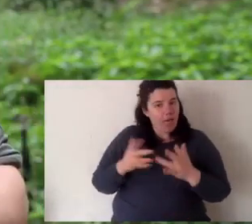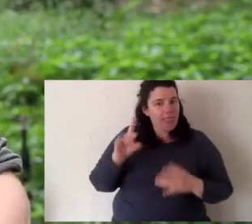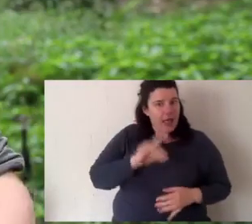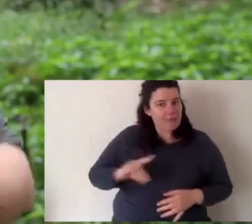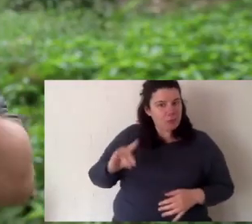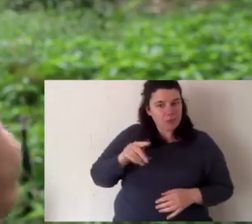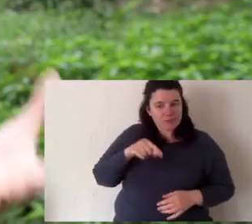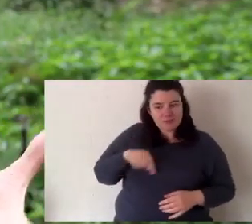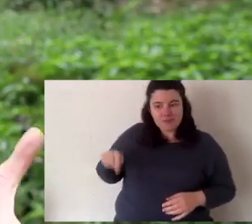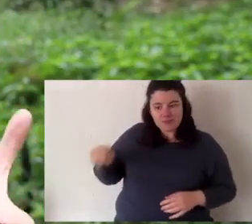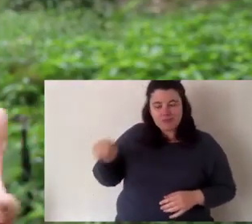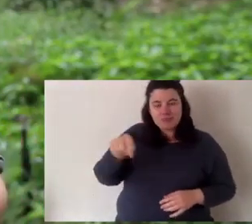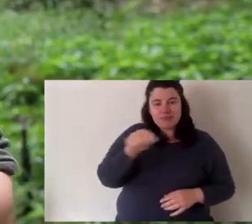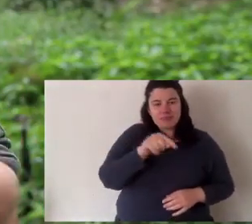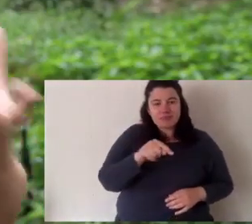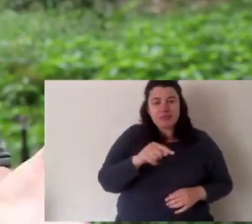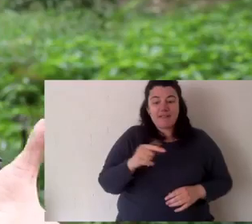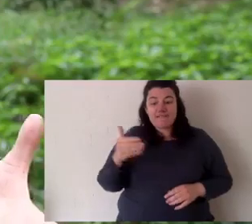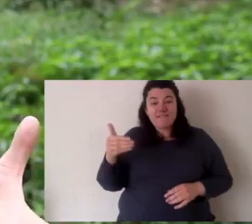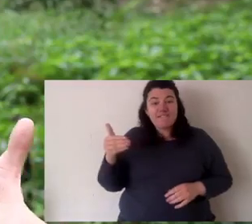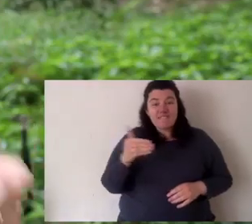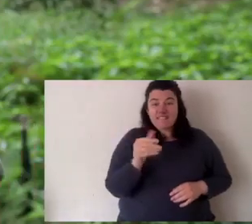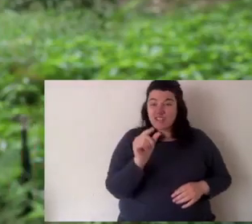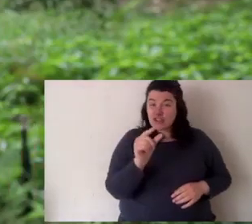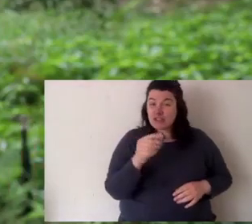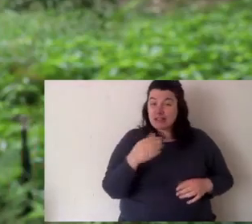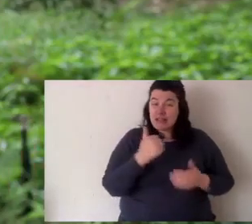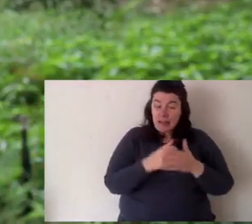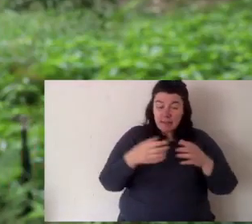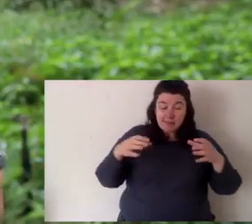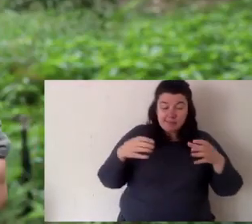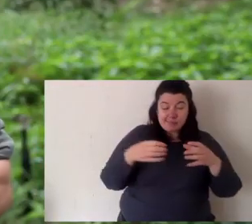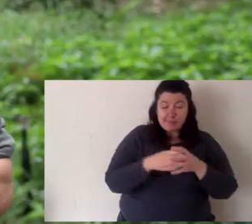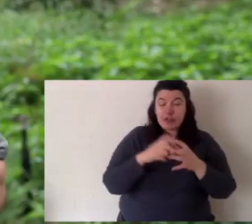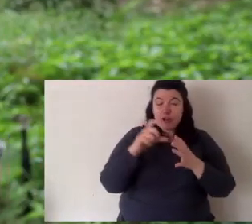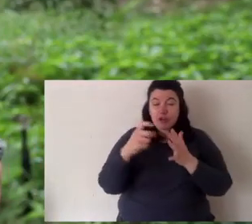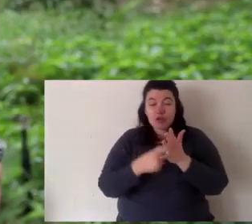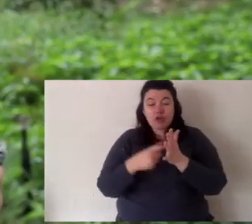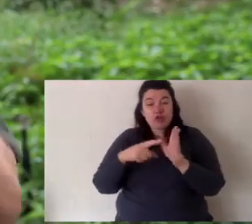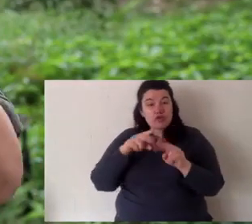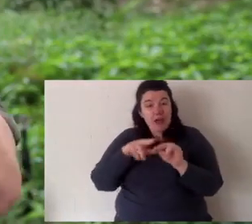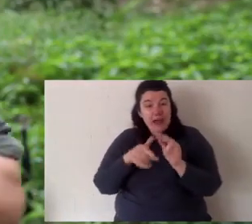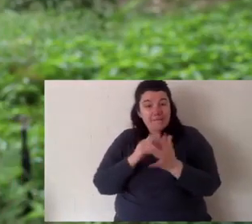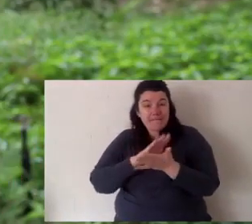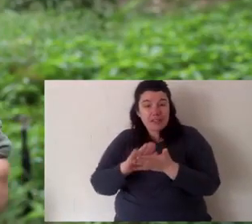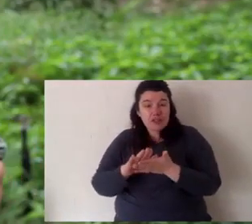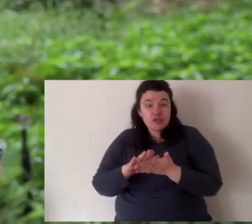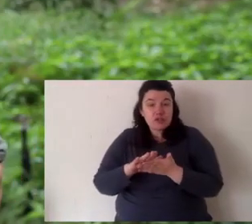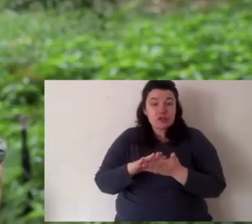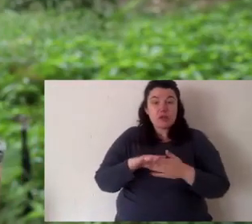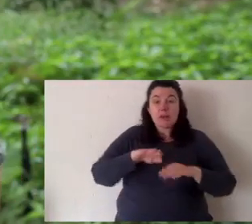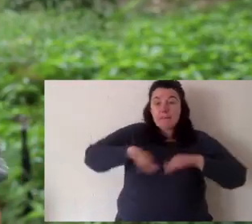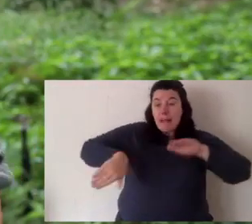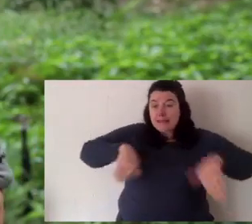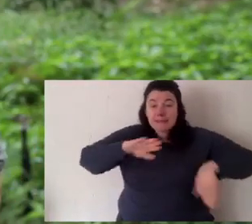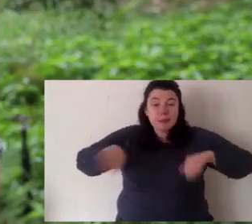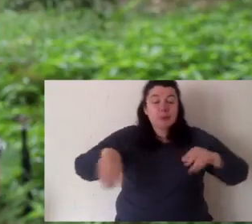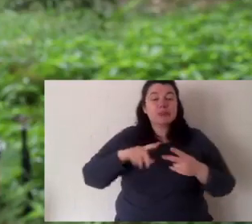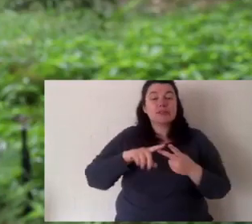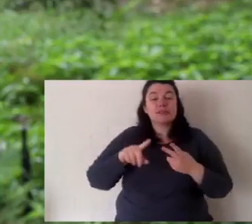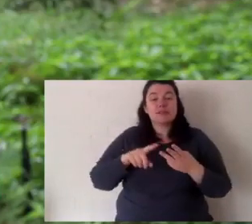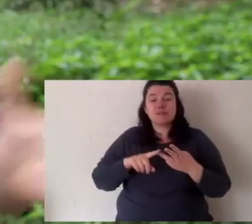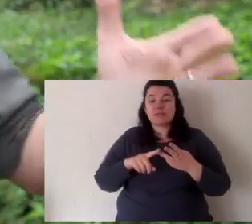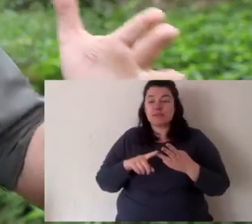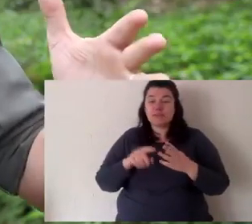And in that river system are other animals. There's a little endangered fish. There's an endangered crayfish. There's things like